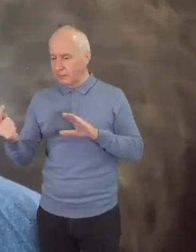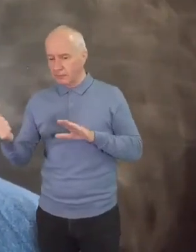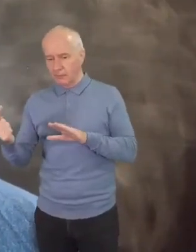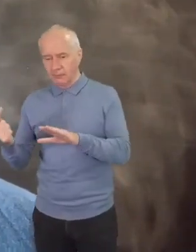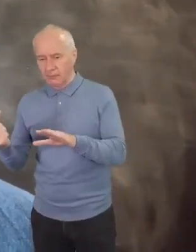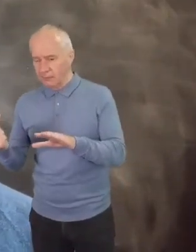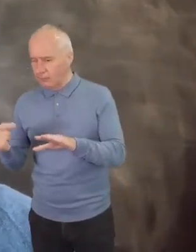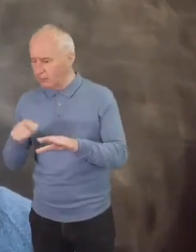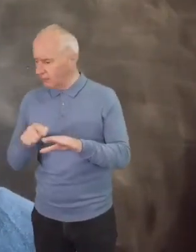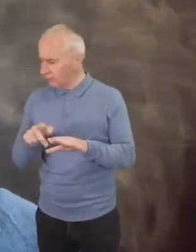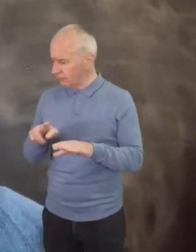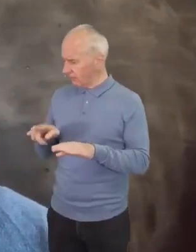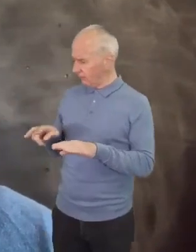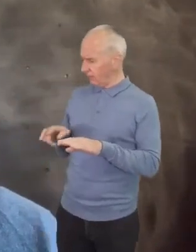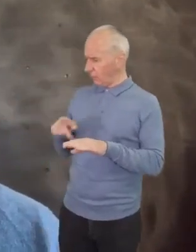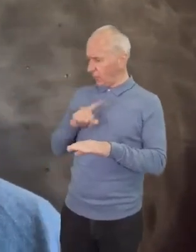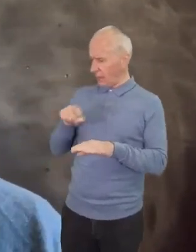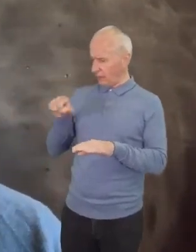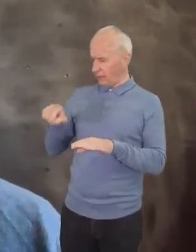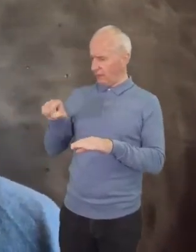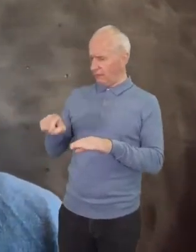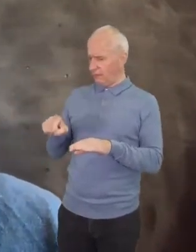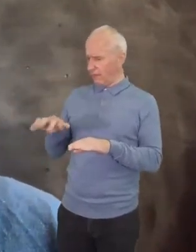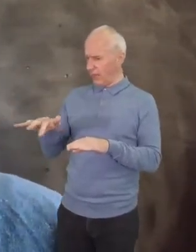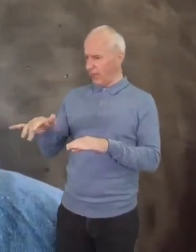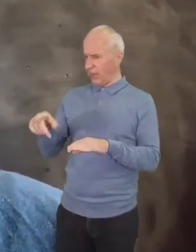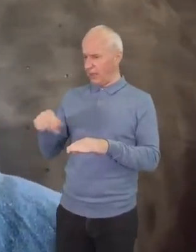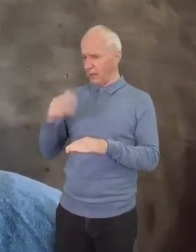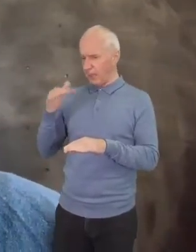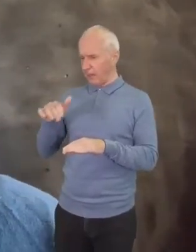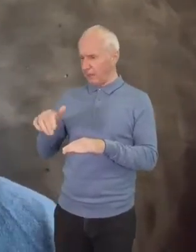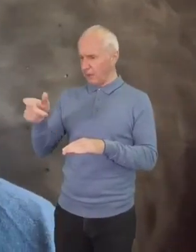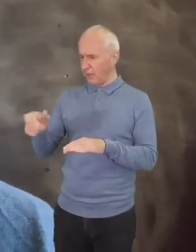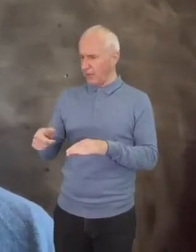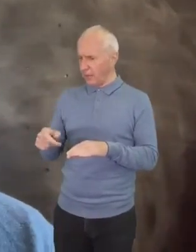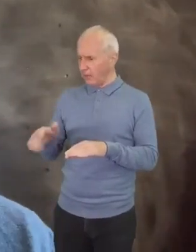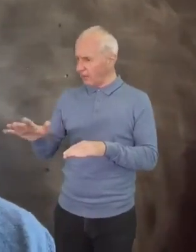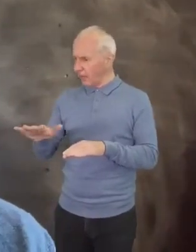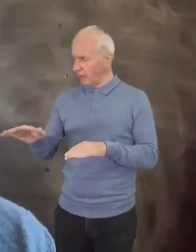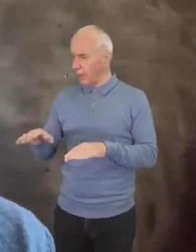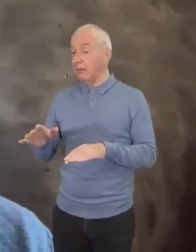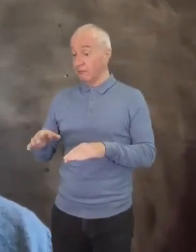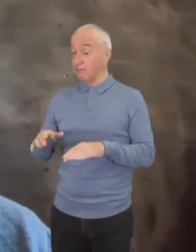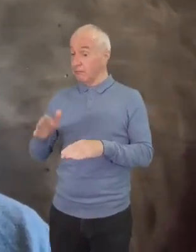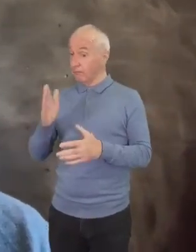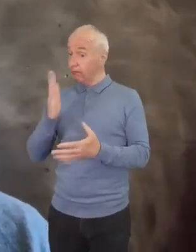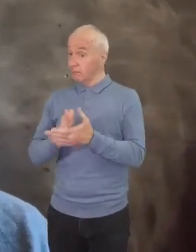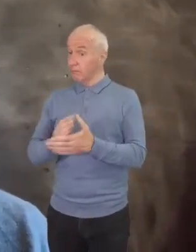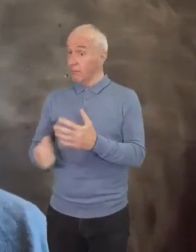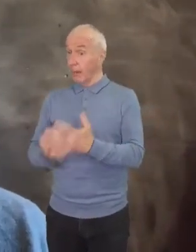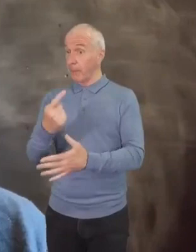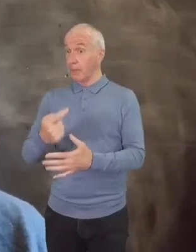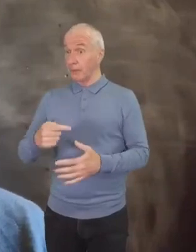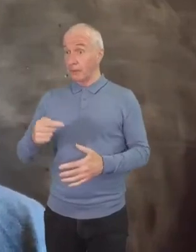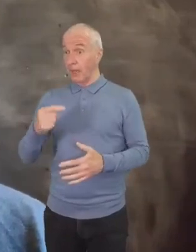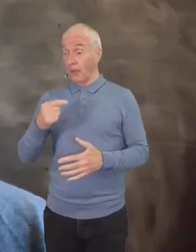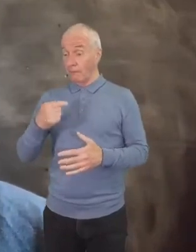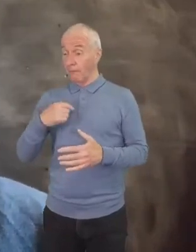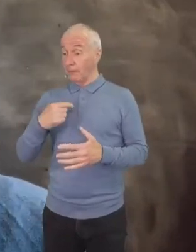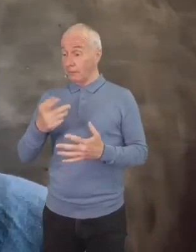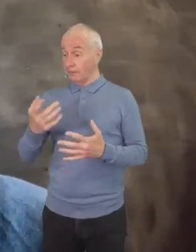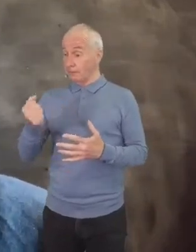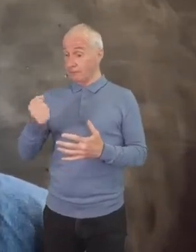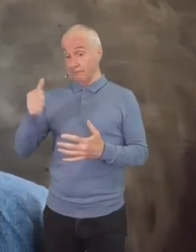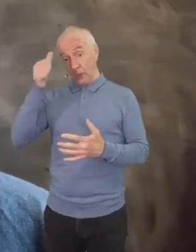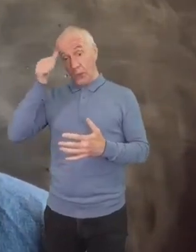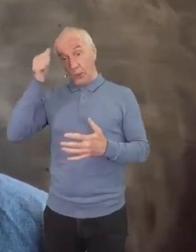person was doing in that particular neighbourhood. And yes, that does happen. I've experienced it. I have the privilege of